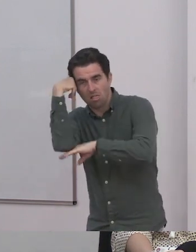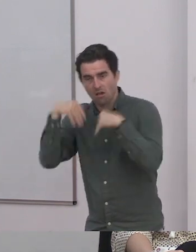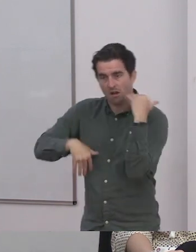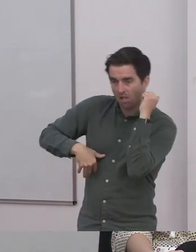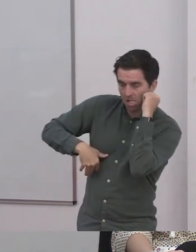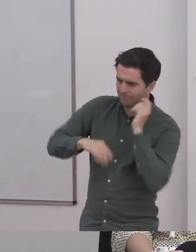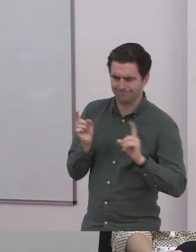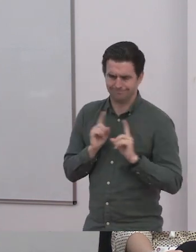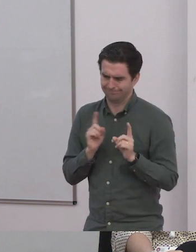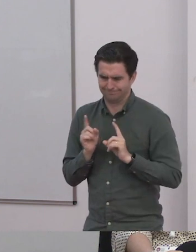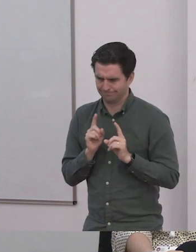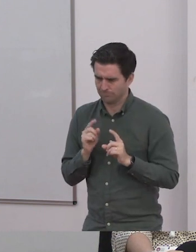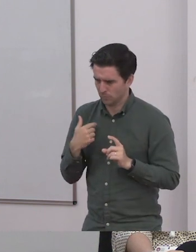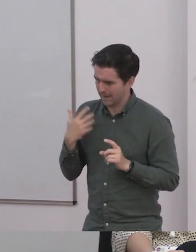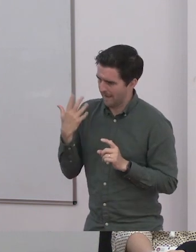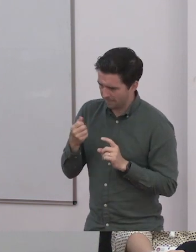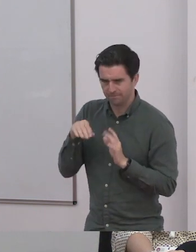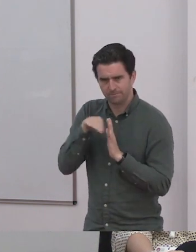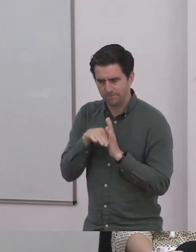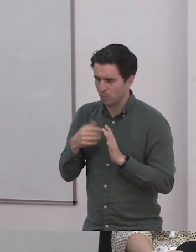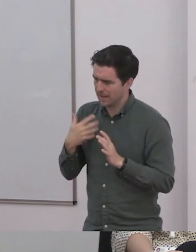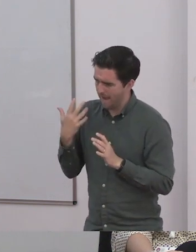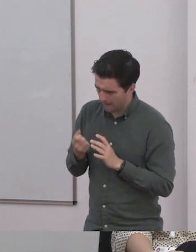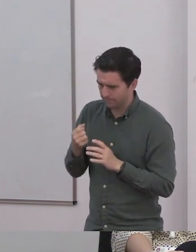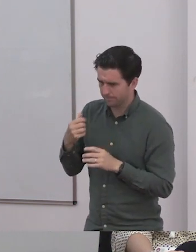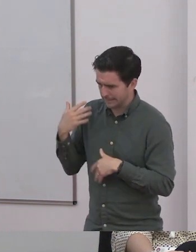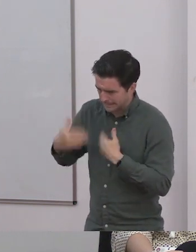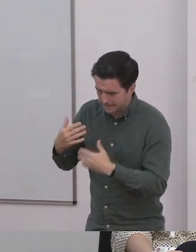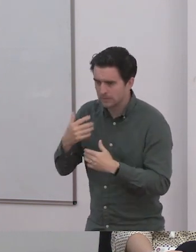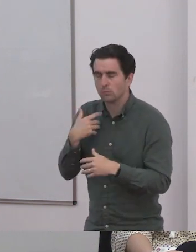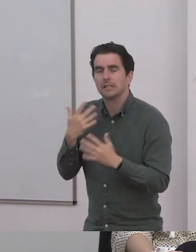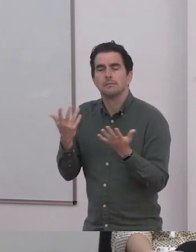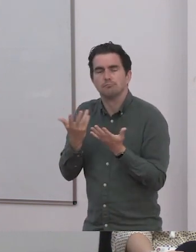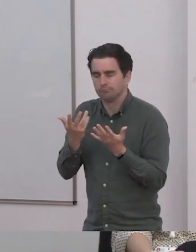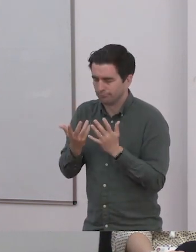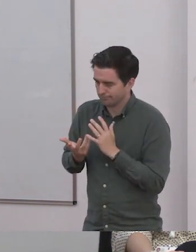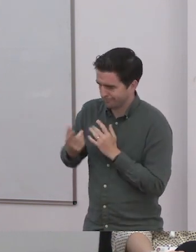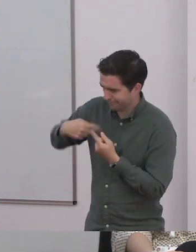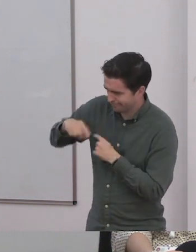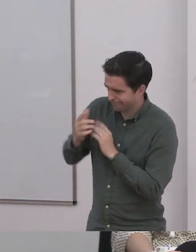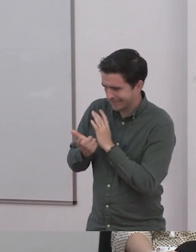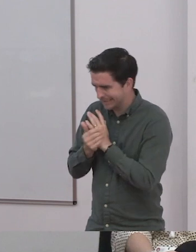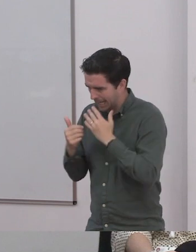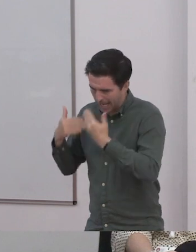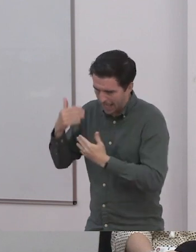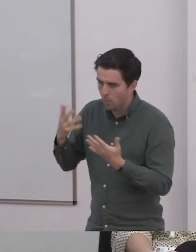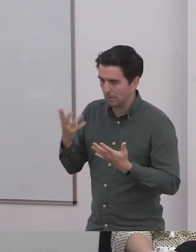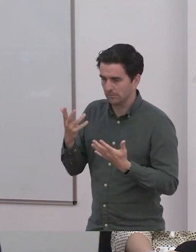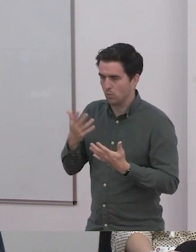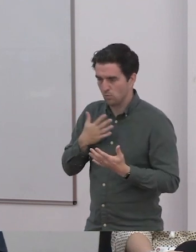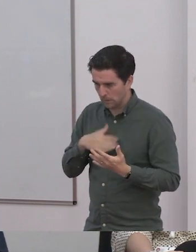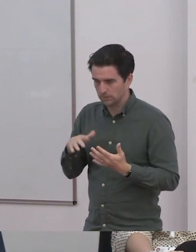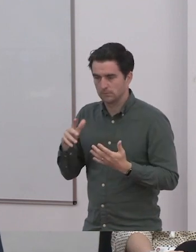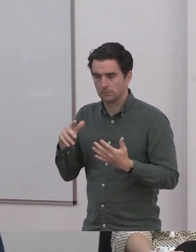around. So it's a non-directive. But just let the kids trip over it. Find the resources. Go to the